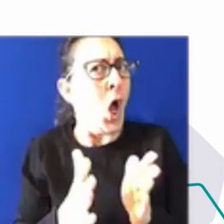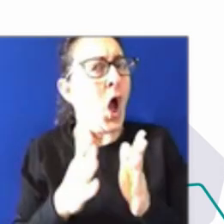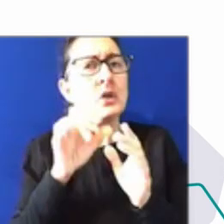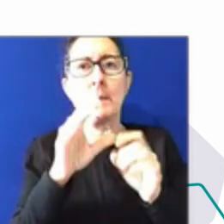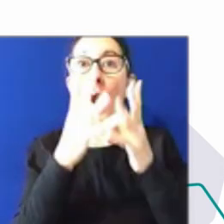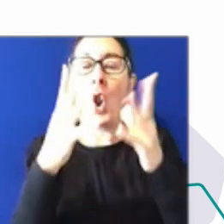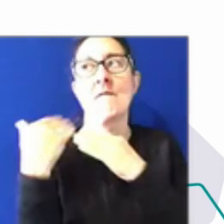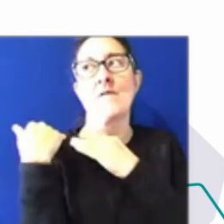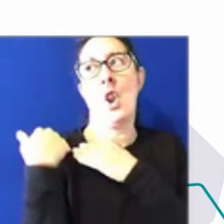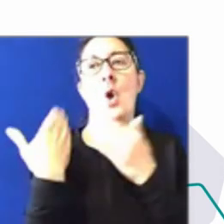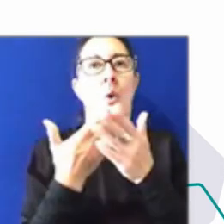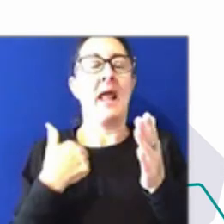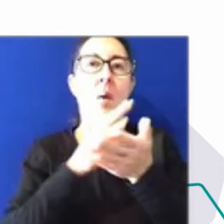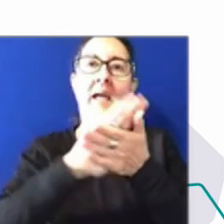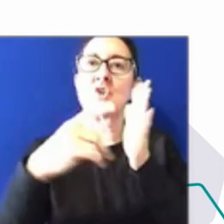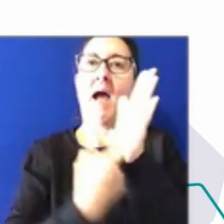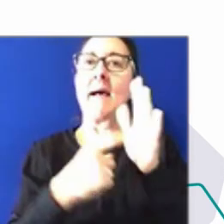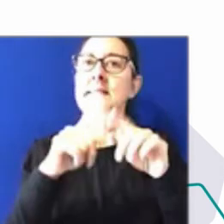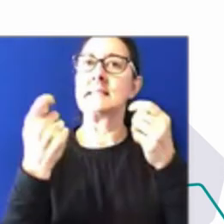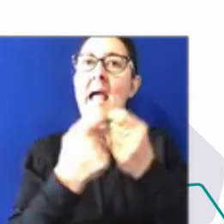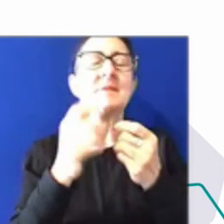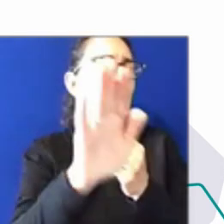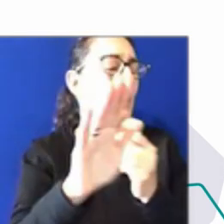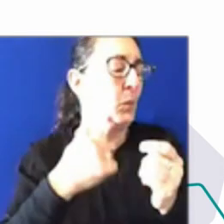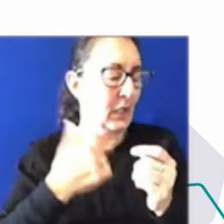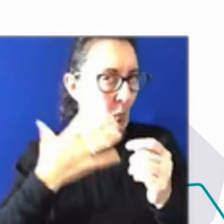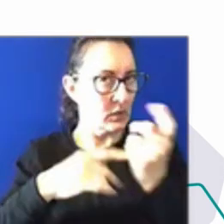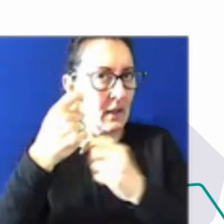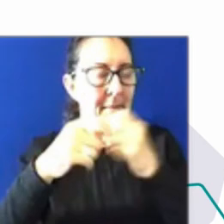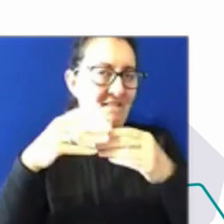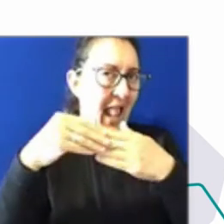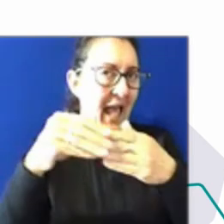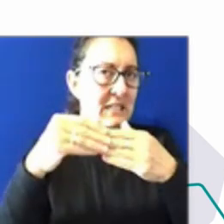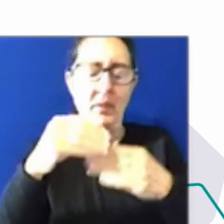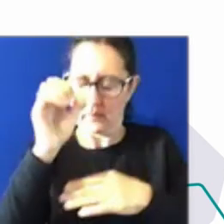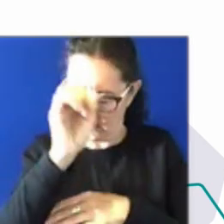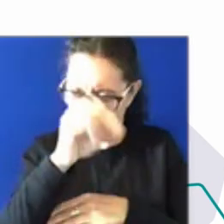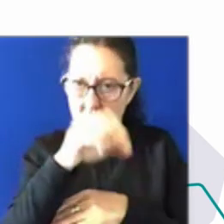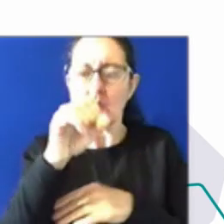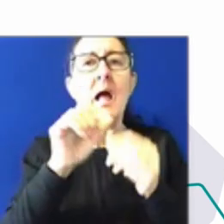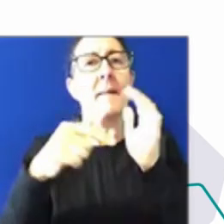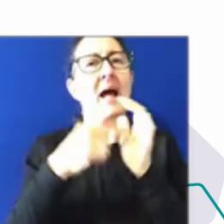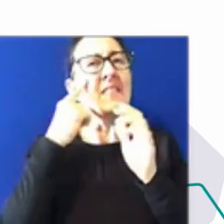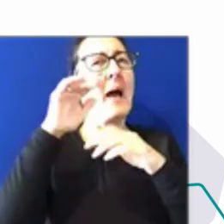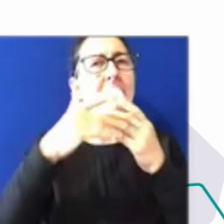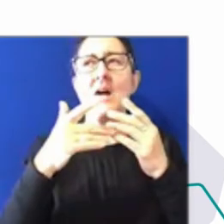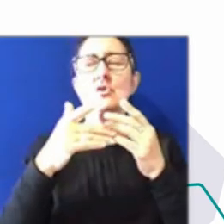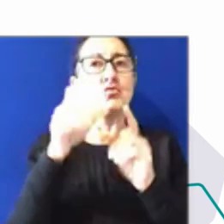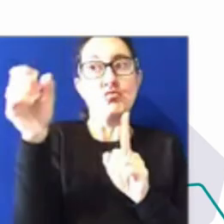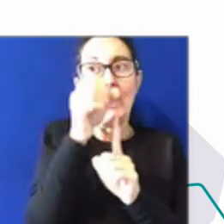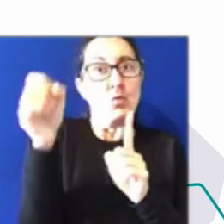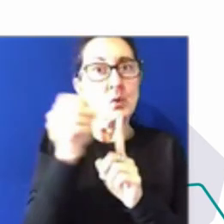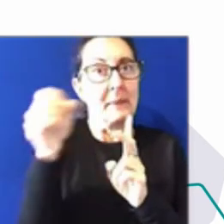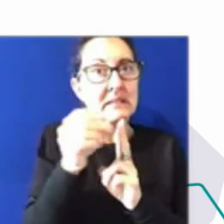teams. And so, of course, we want to be as flexible as we can. But merit, recruitment and promotion is at the core of the Public